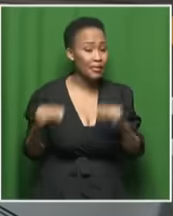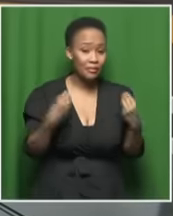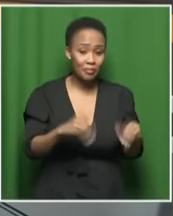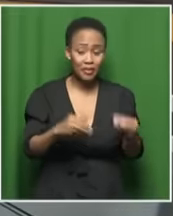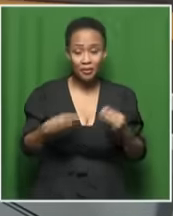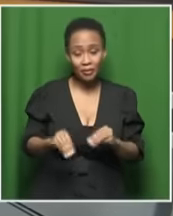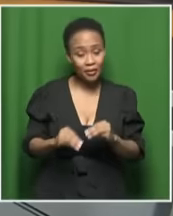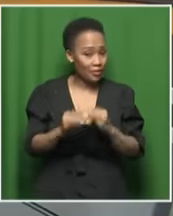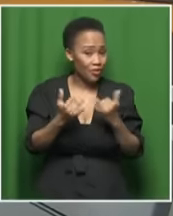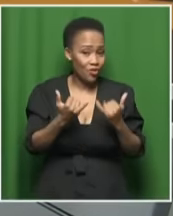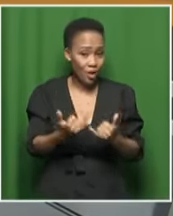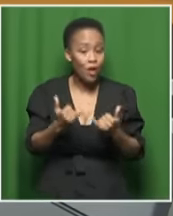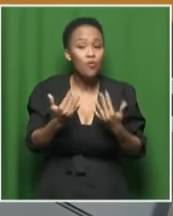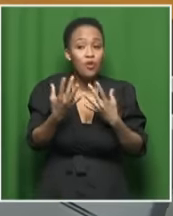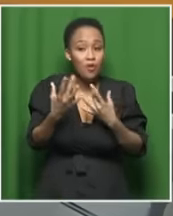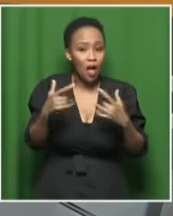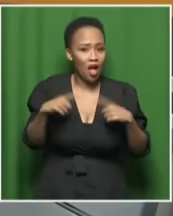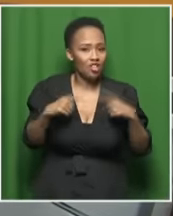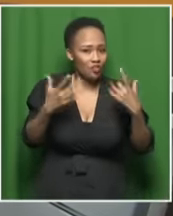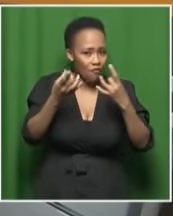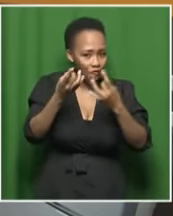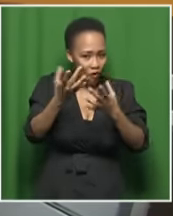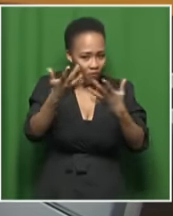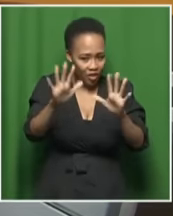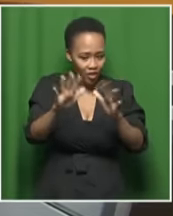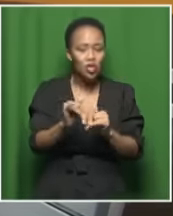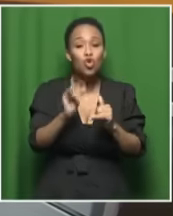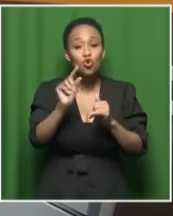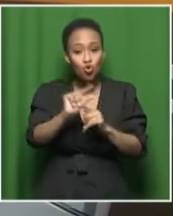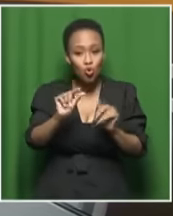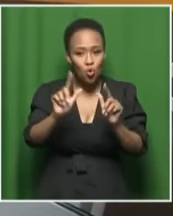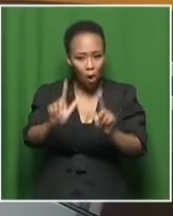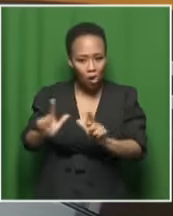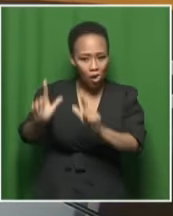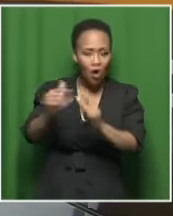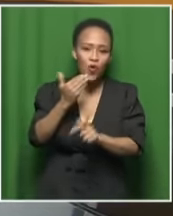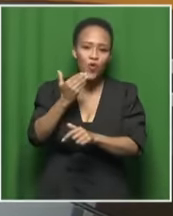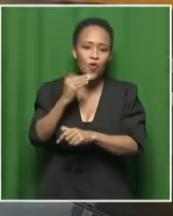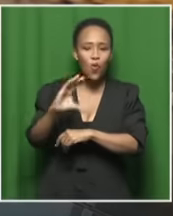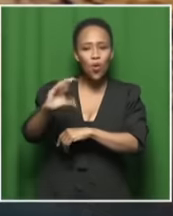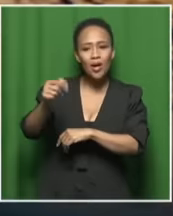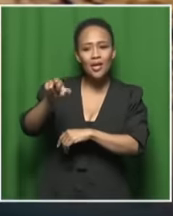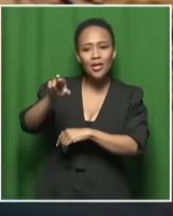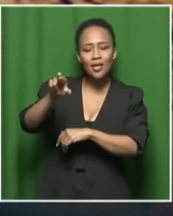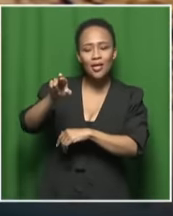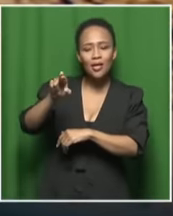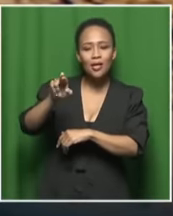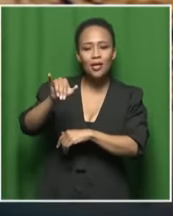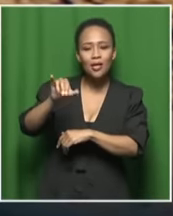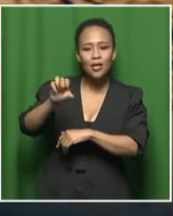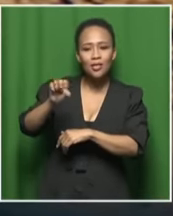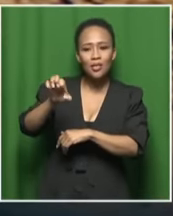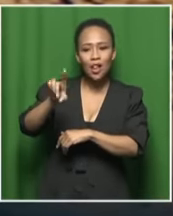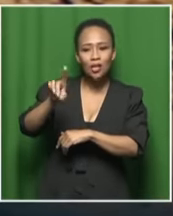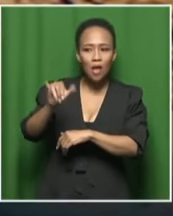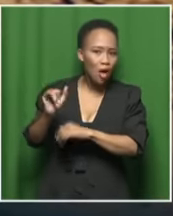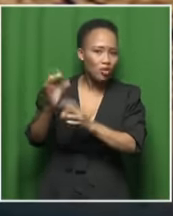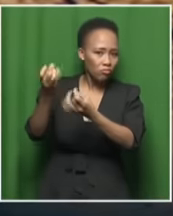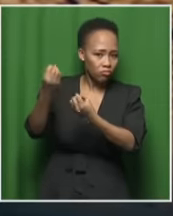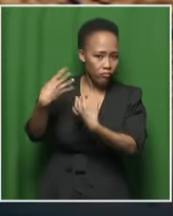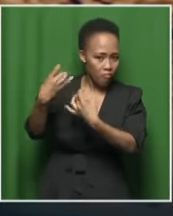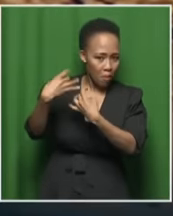We're going to take you back to Griselda Lewis just to give us the latest in terms of what is happening, developments